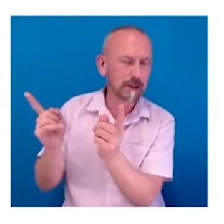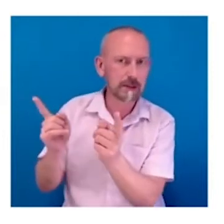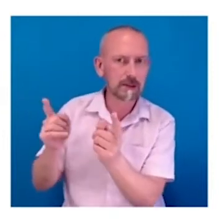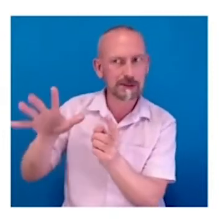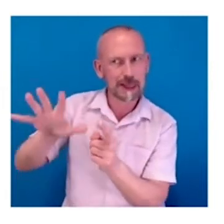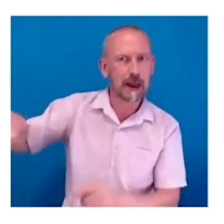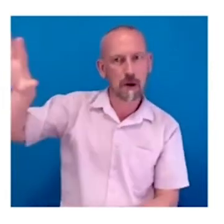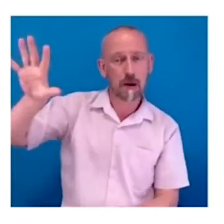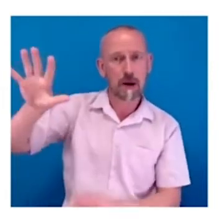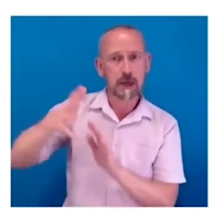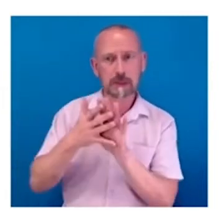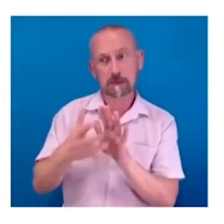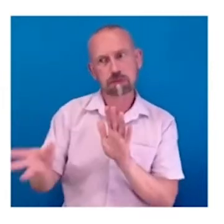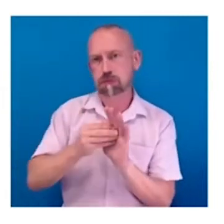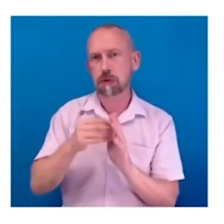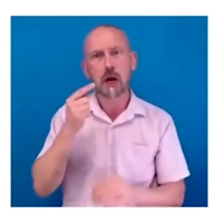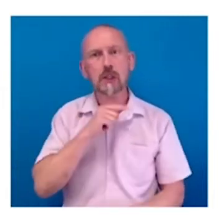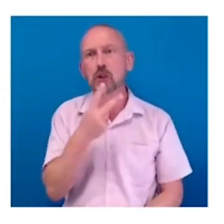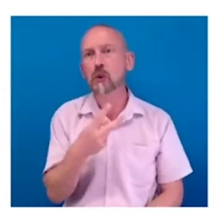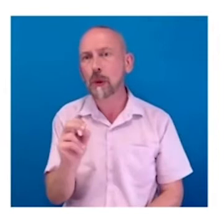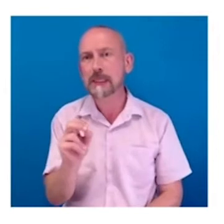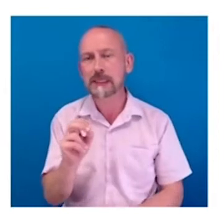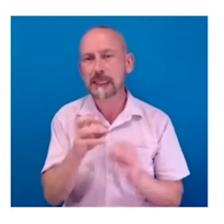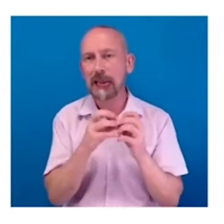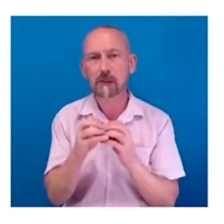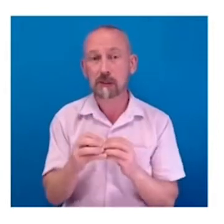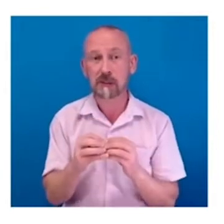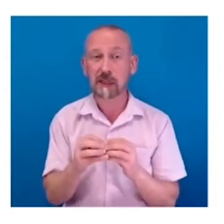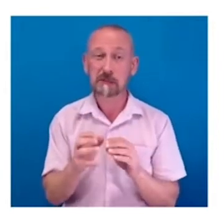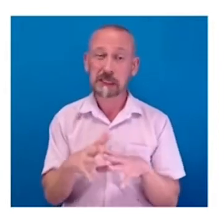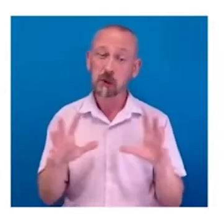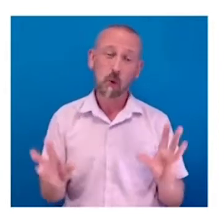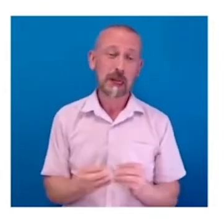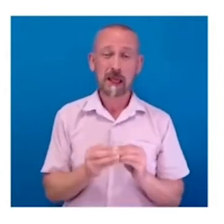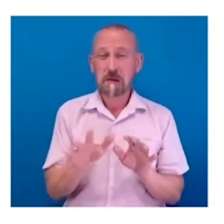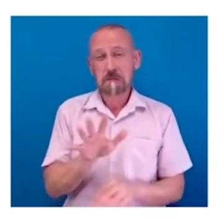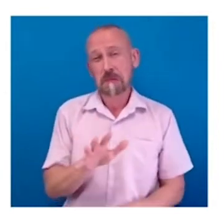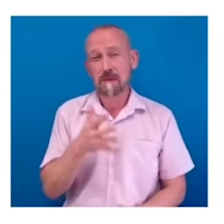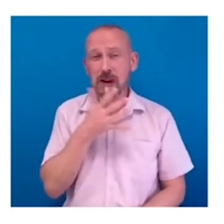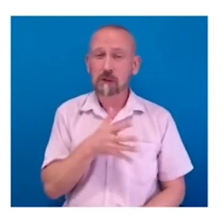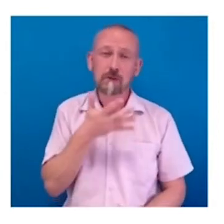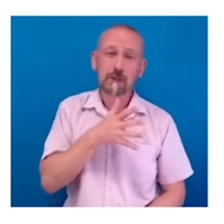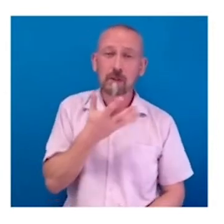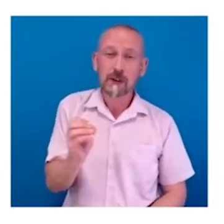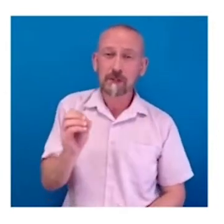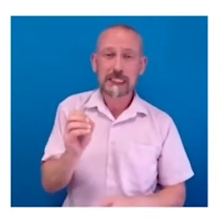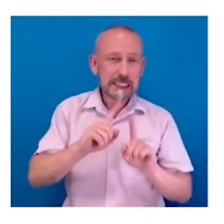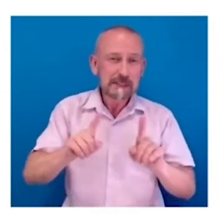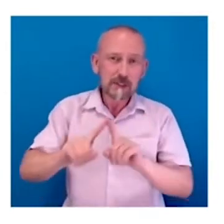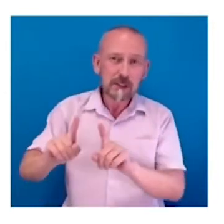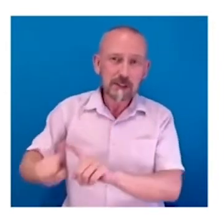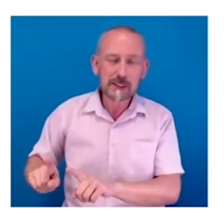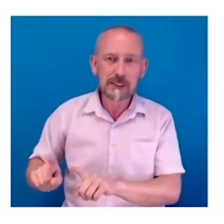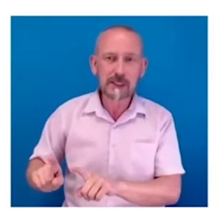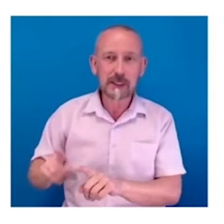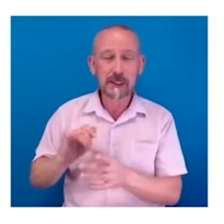looking at another 120 characters. So, you have easily about 500, 550 characters in that front that have to be drawn up across